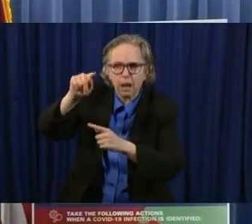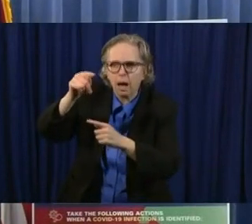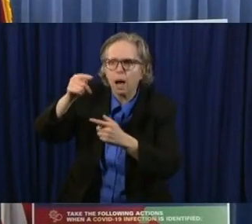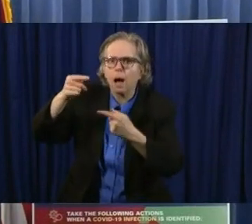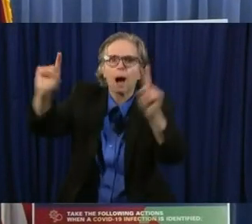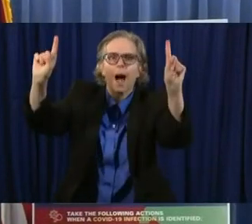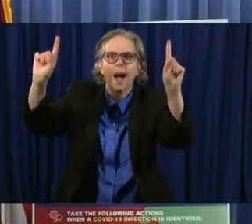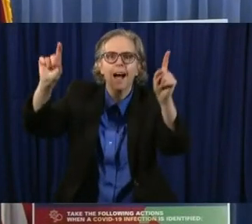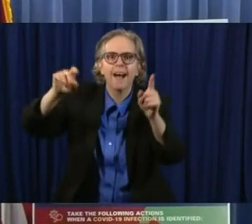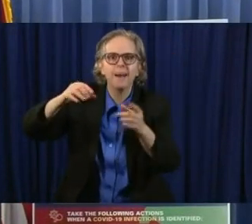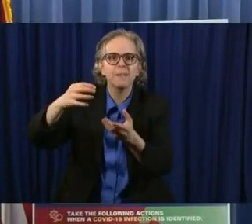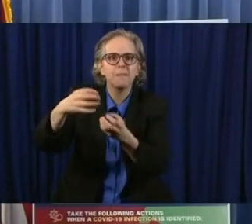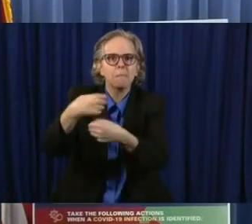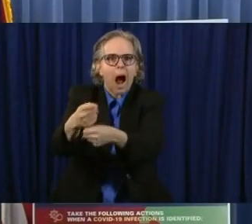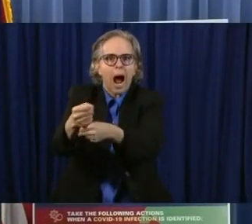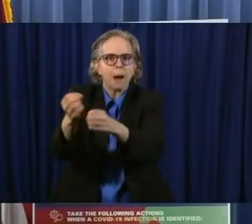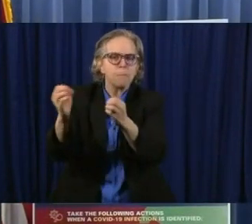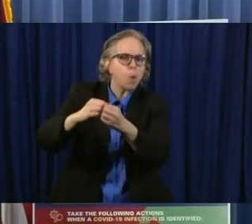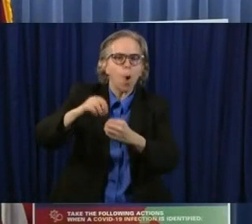specifically road dental.